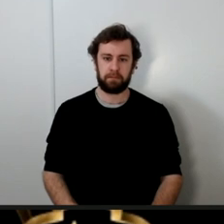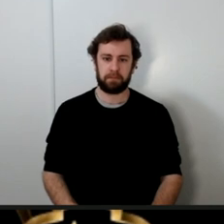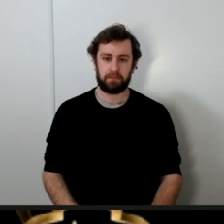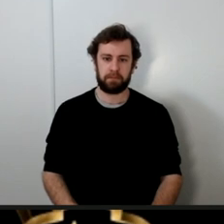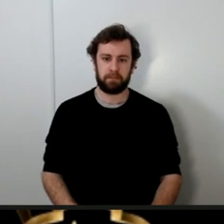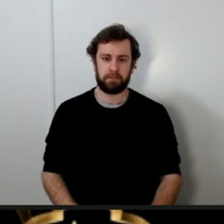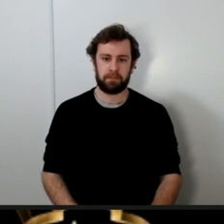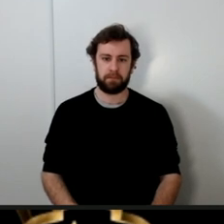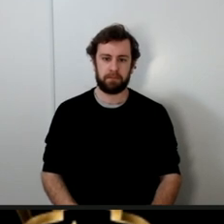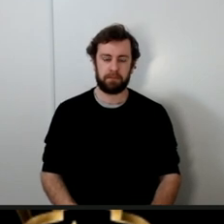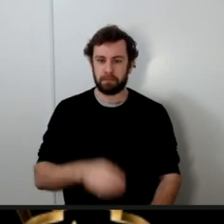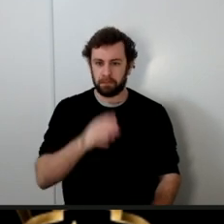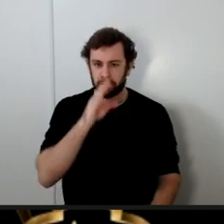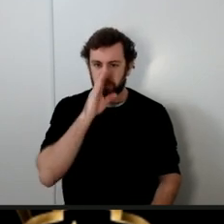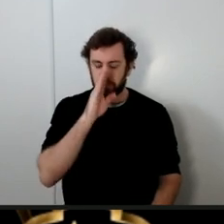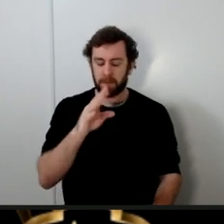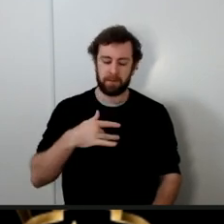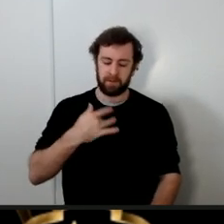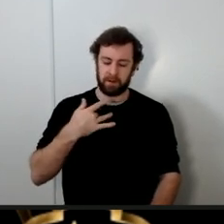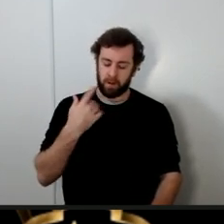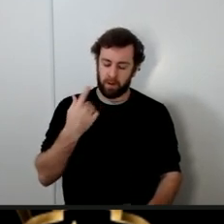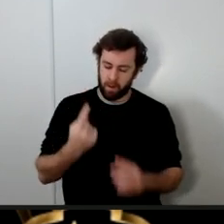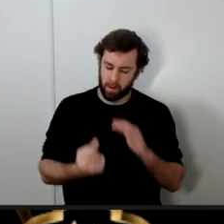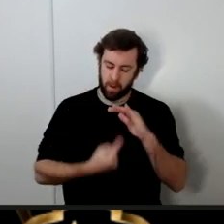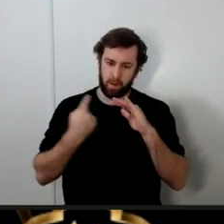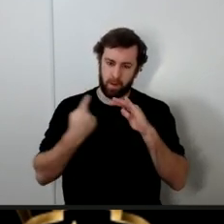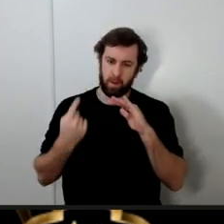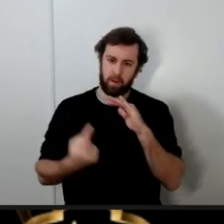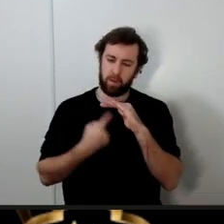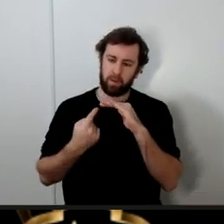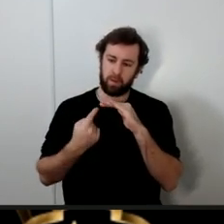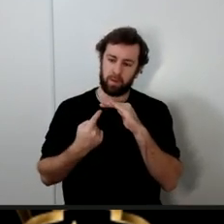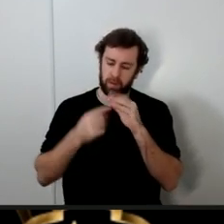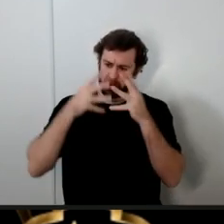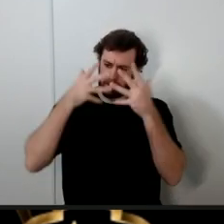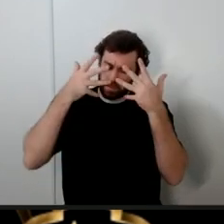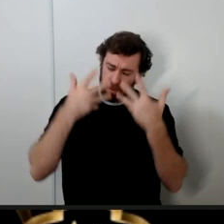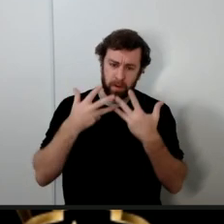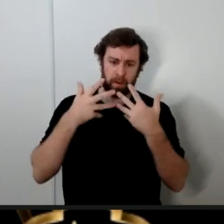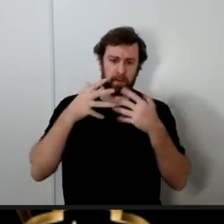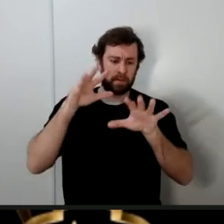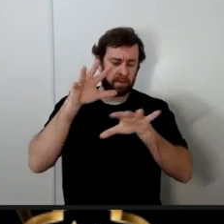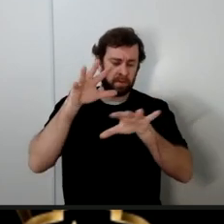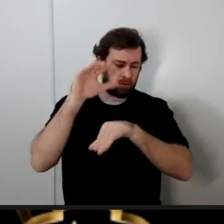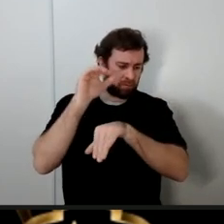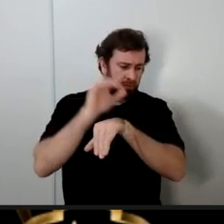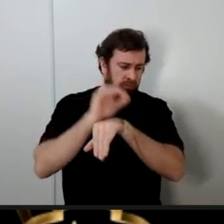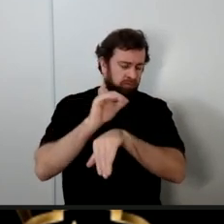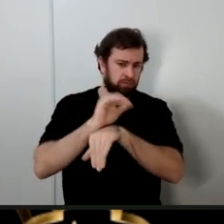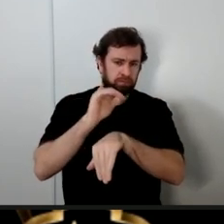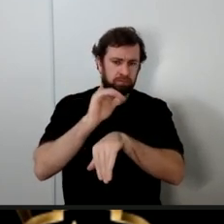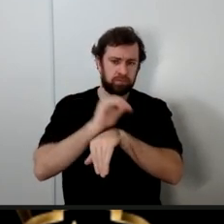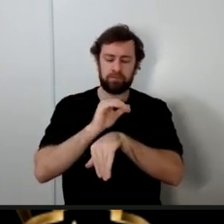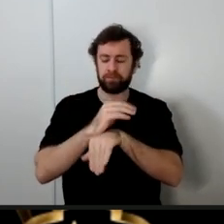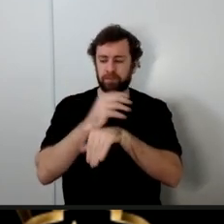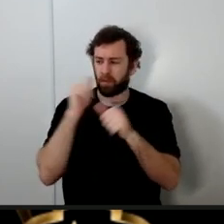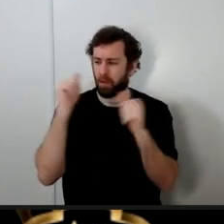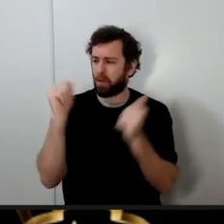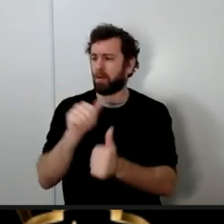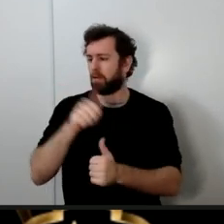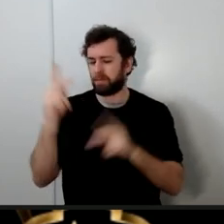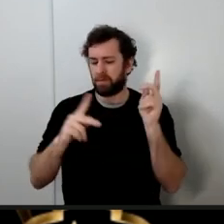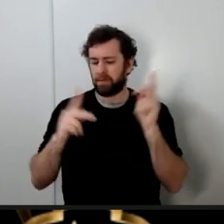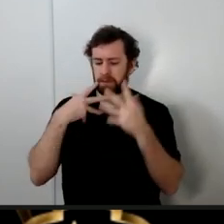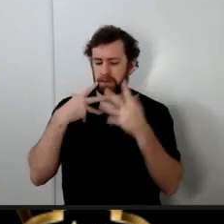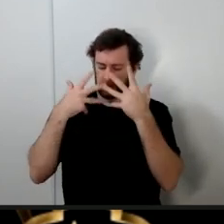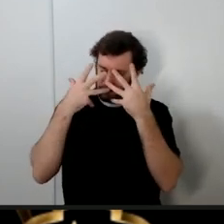lonely the darkness of the night everyone was asleep Imam Ali in Nahj Al-Balaga he tells